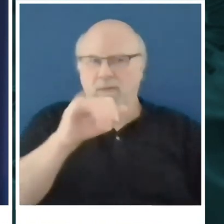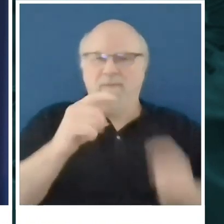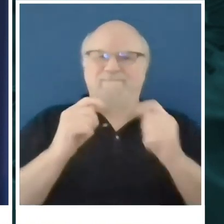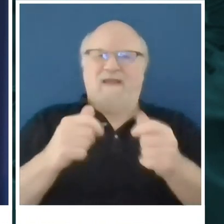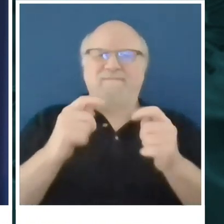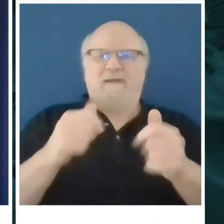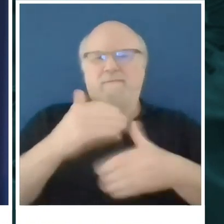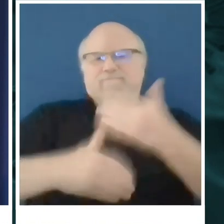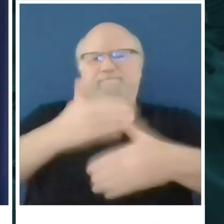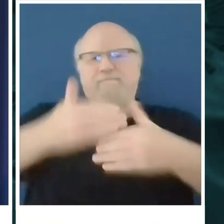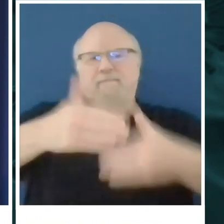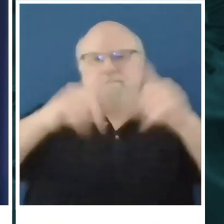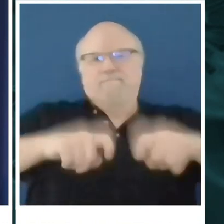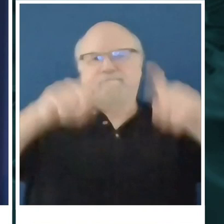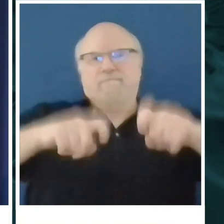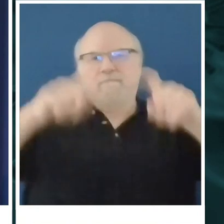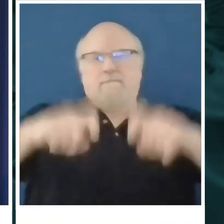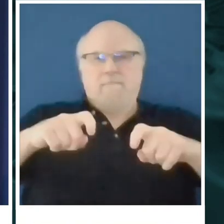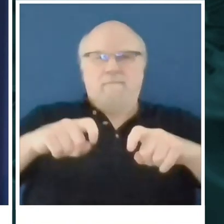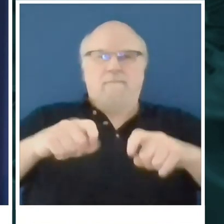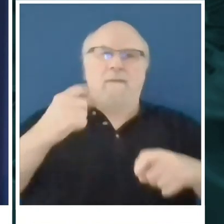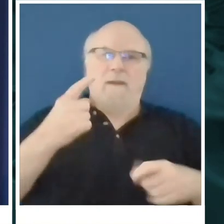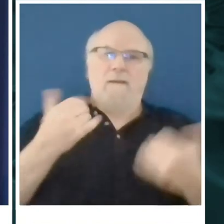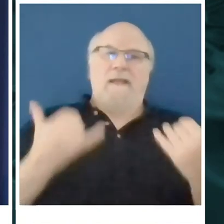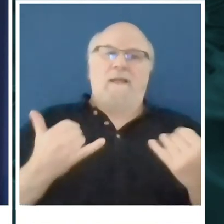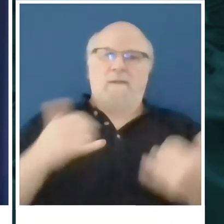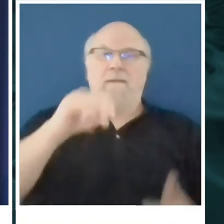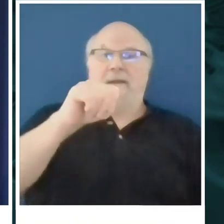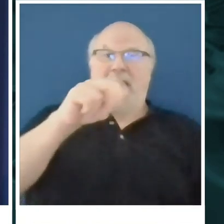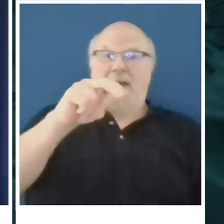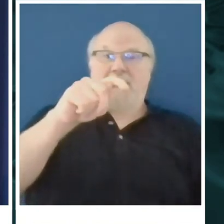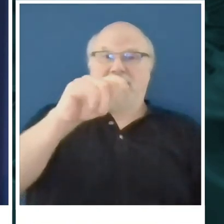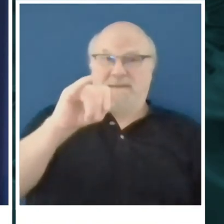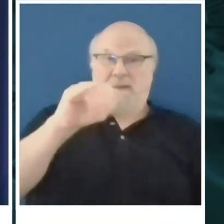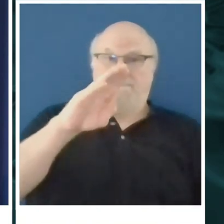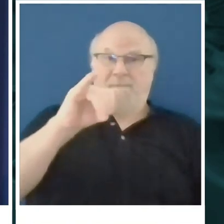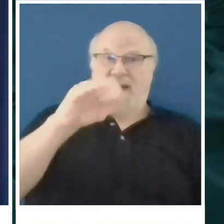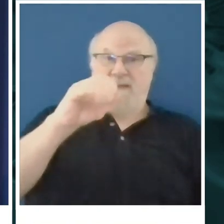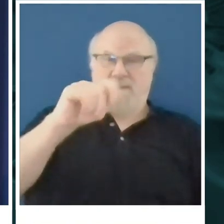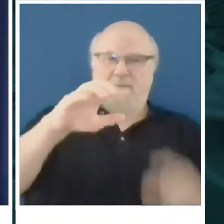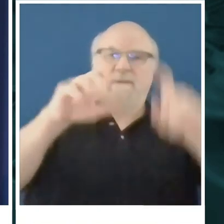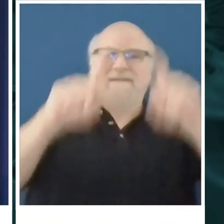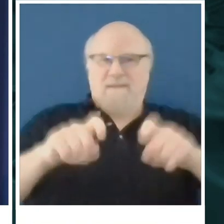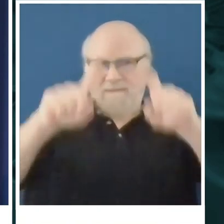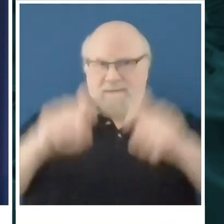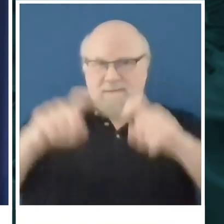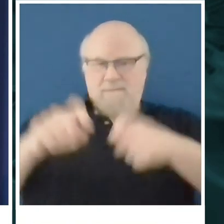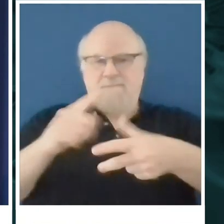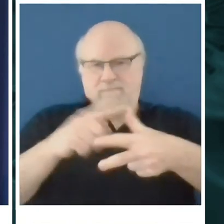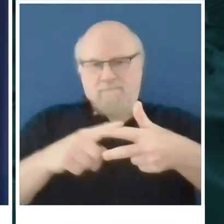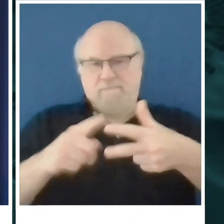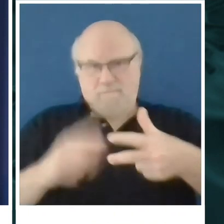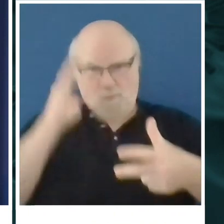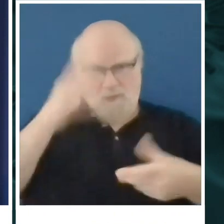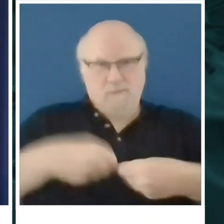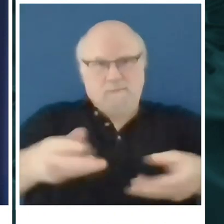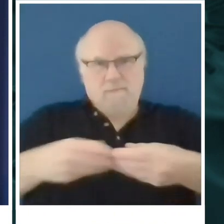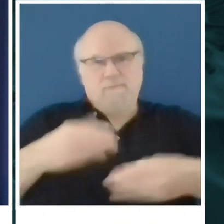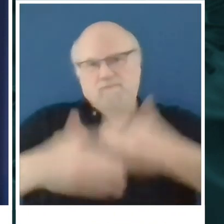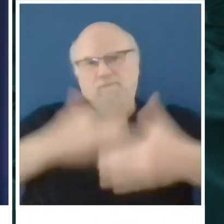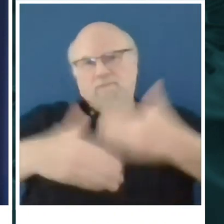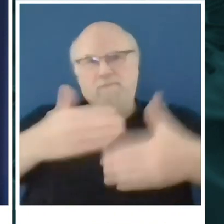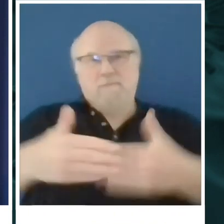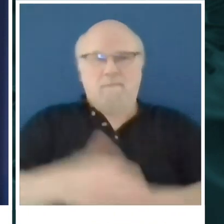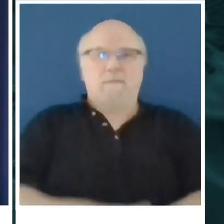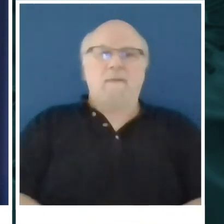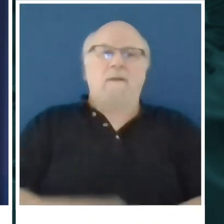Antibody that you just mentioned. I mentioned that as well and discussed that and the ability to handle patient loads